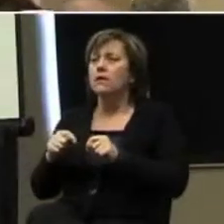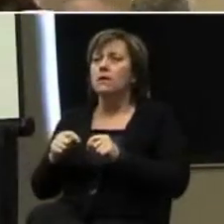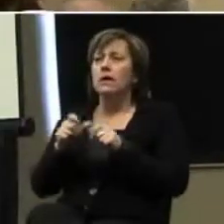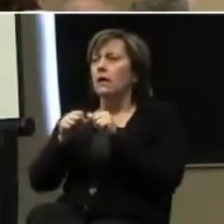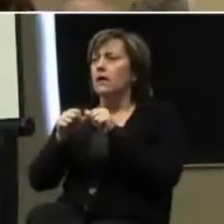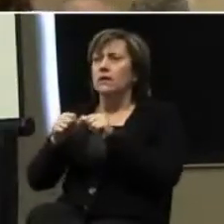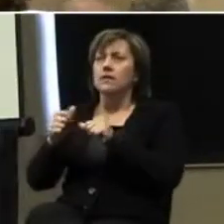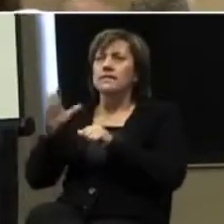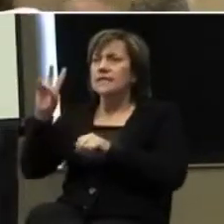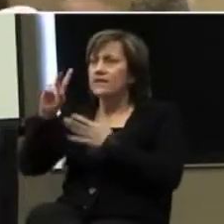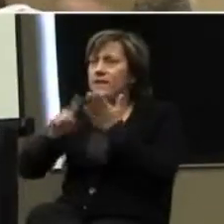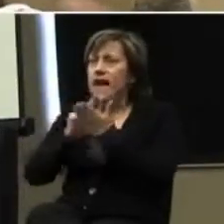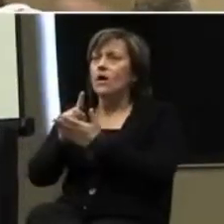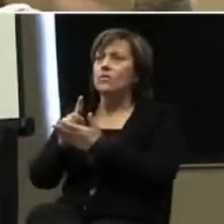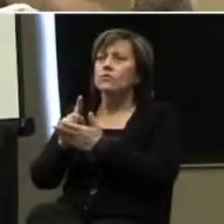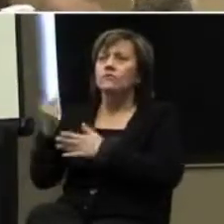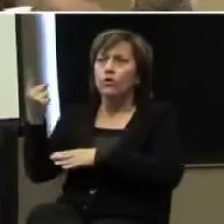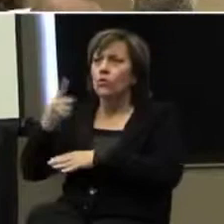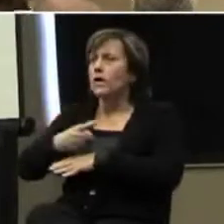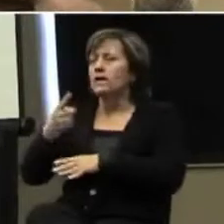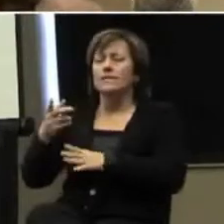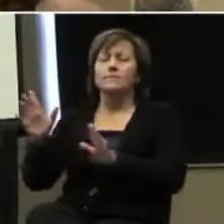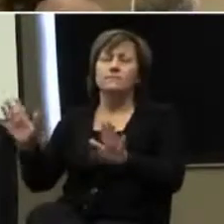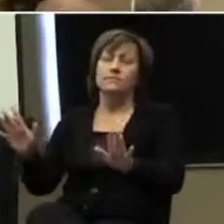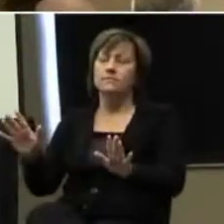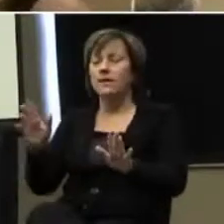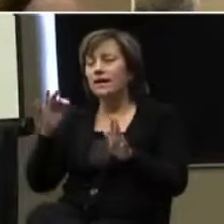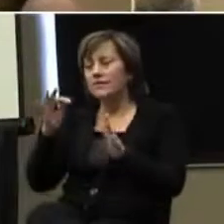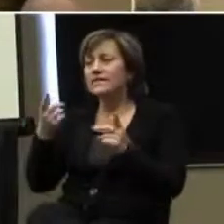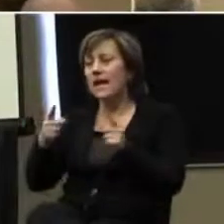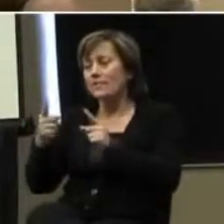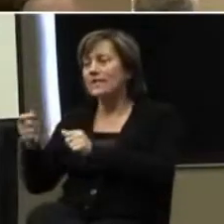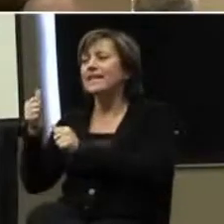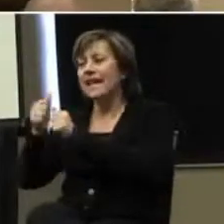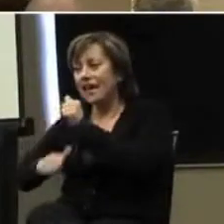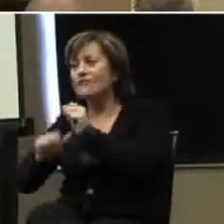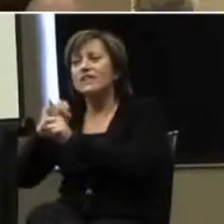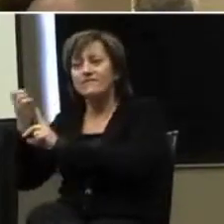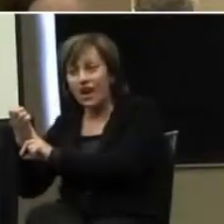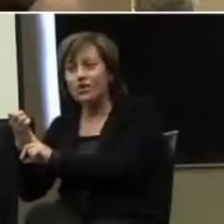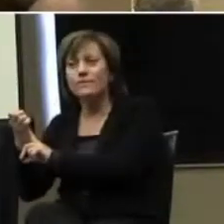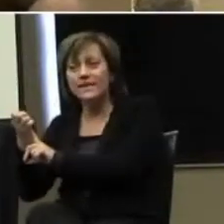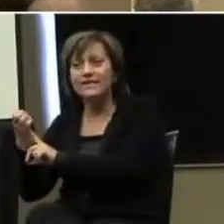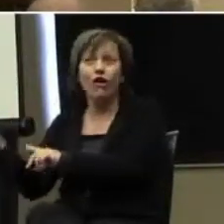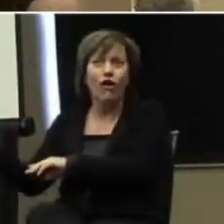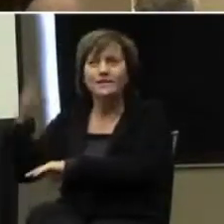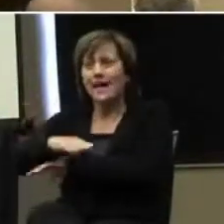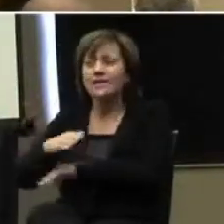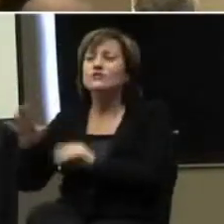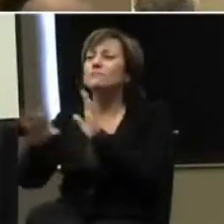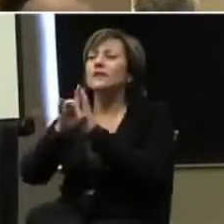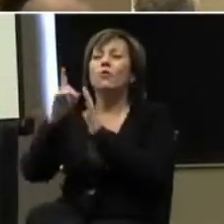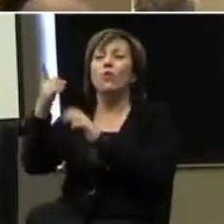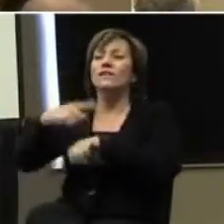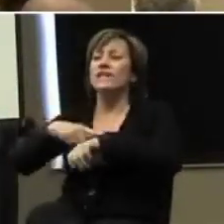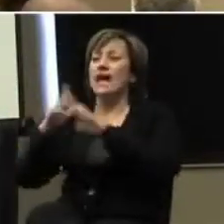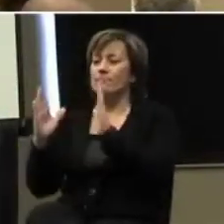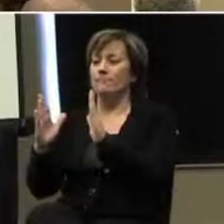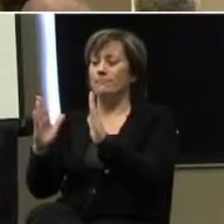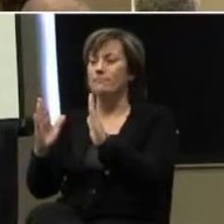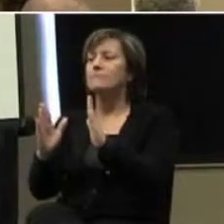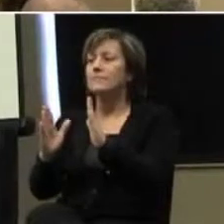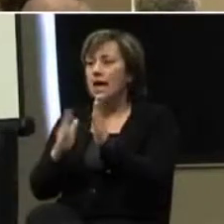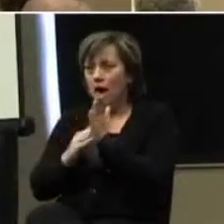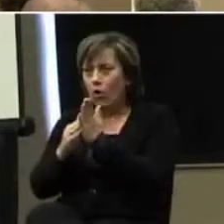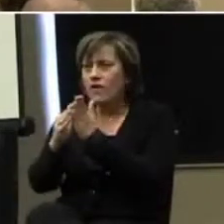seven hours on that. Because if it's happening in every environment, pick one, look at how often that's happening, and then